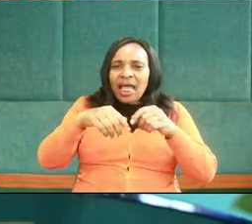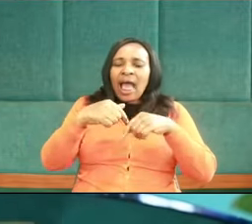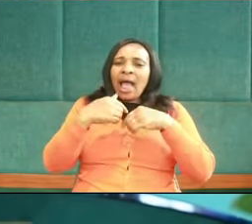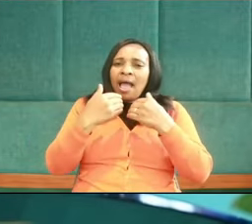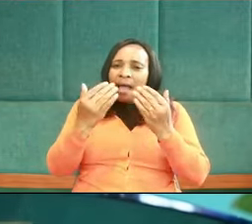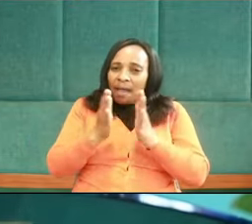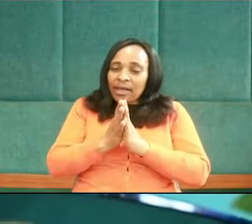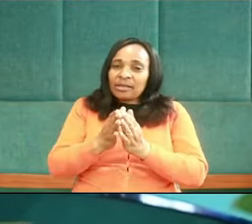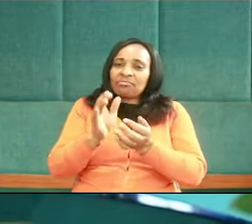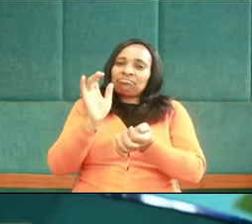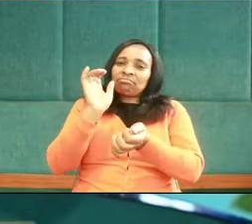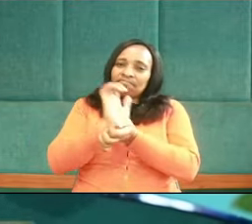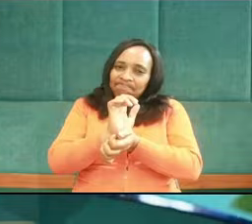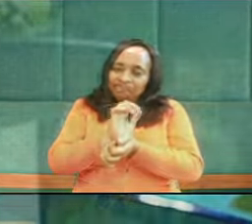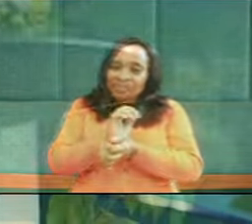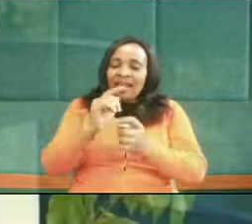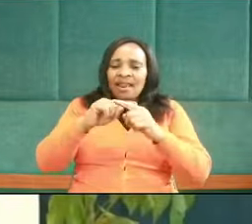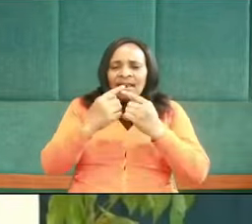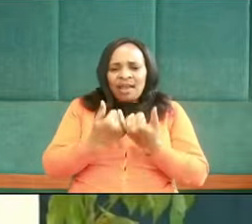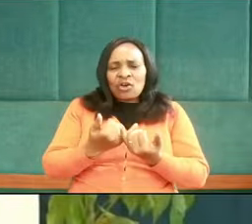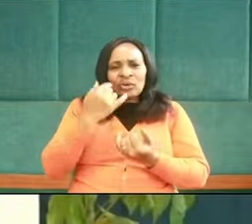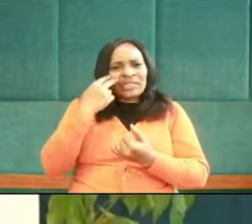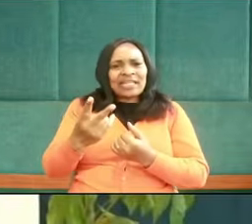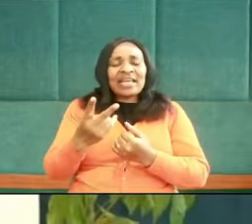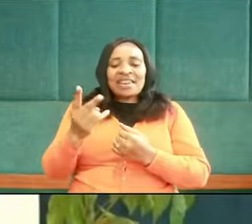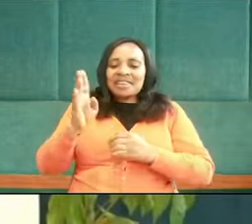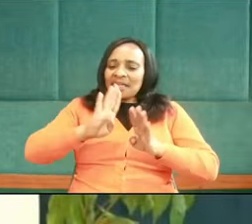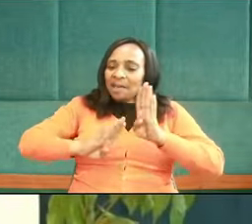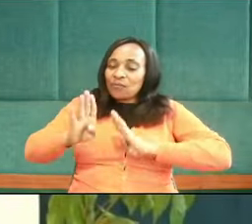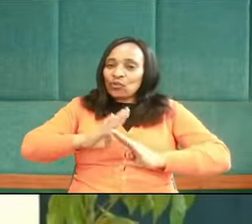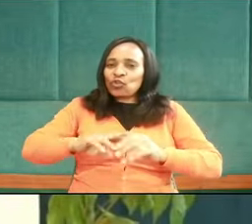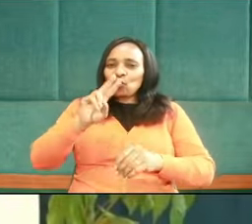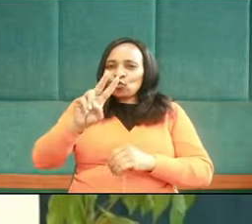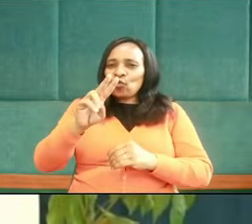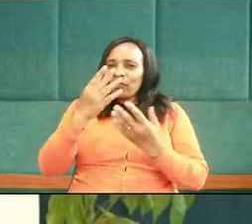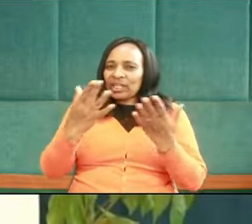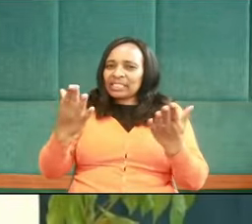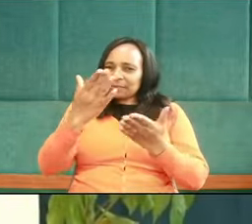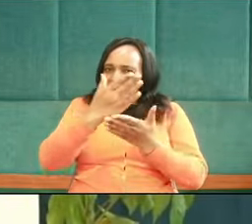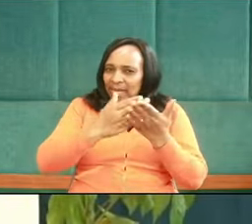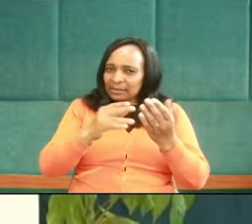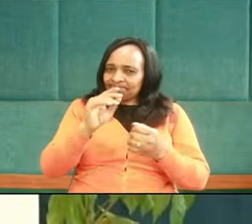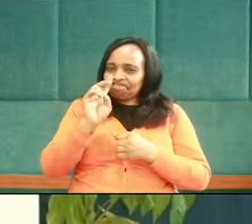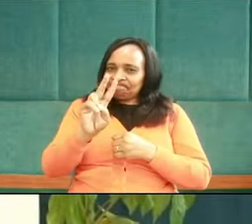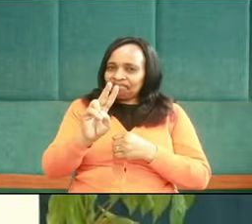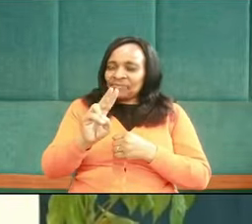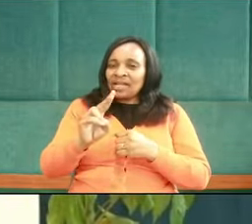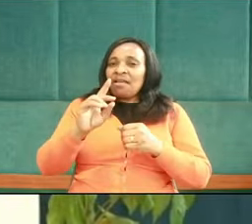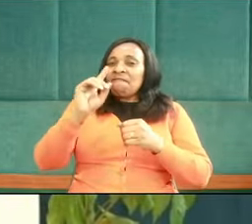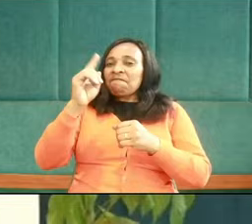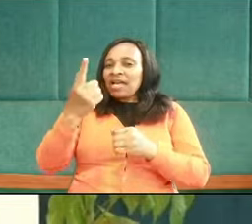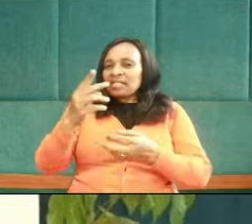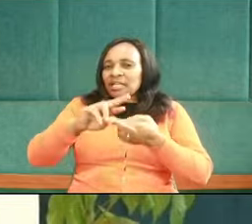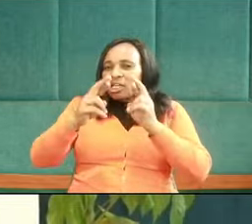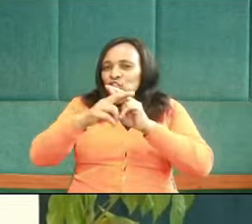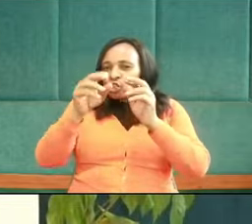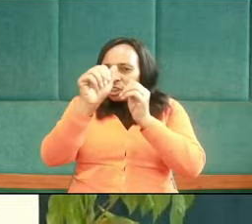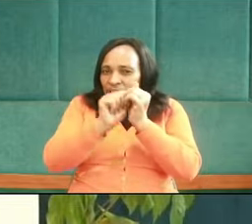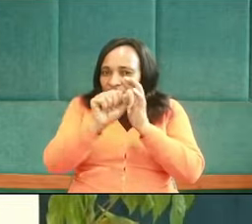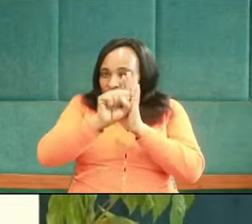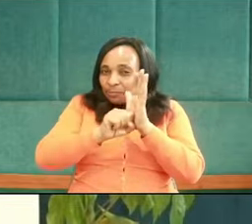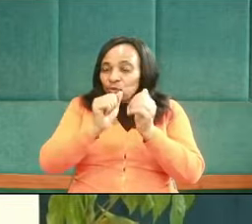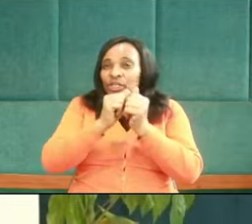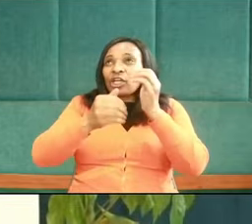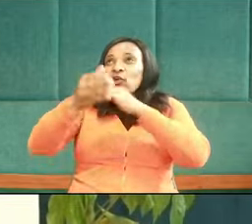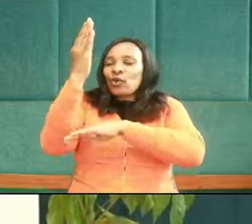So as I mentioned, the beatitude actually divides into two major parts. The first having to do with our relationship with